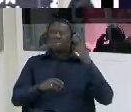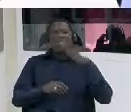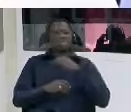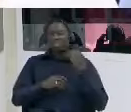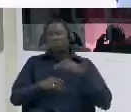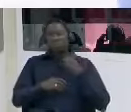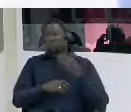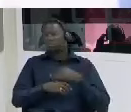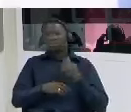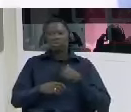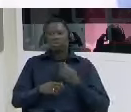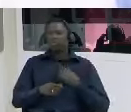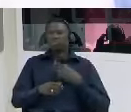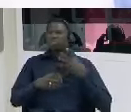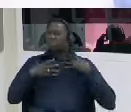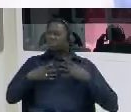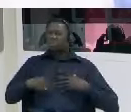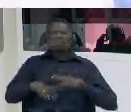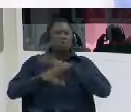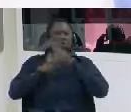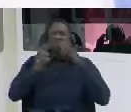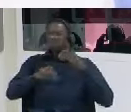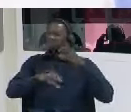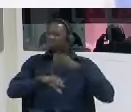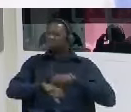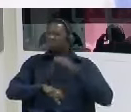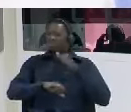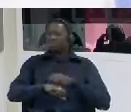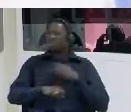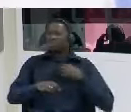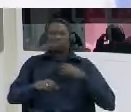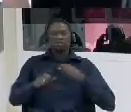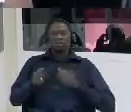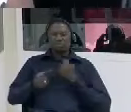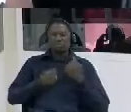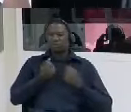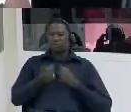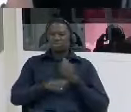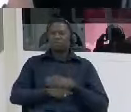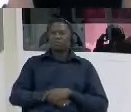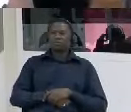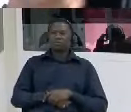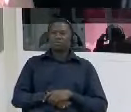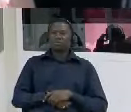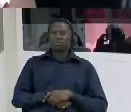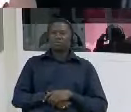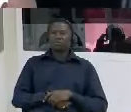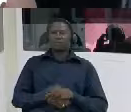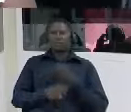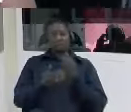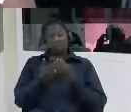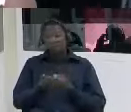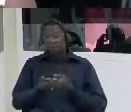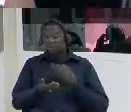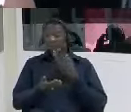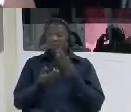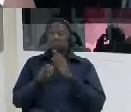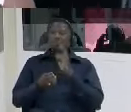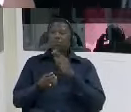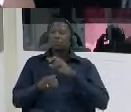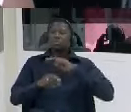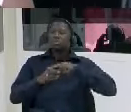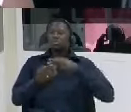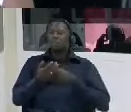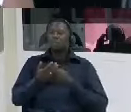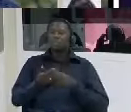this is what he was saying can you please tell us what that means in english that is he was shouting on